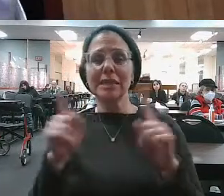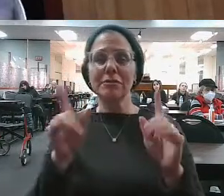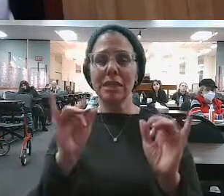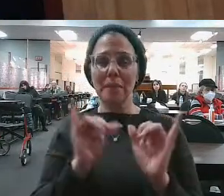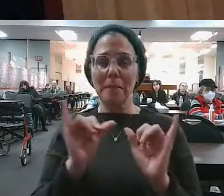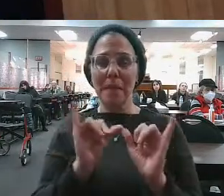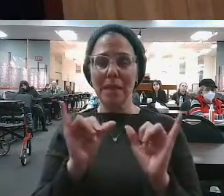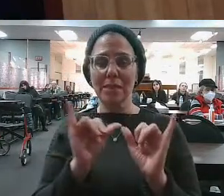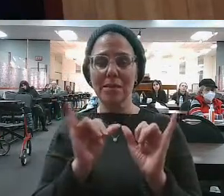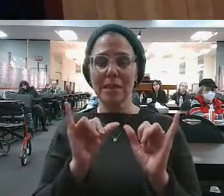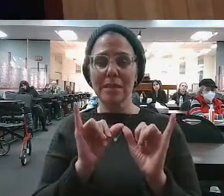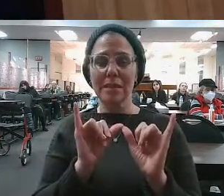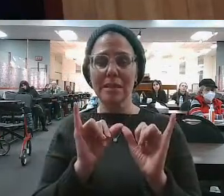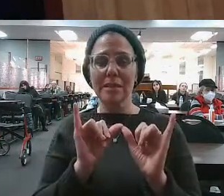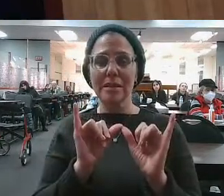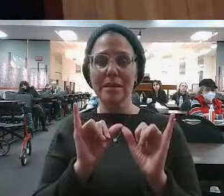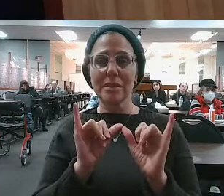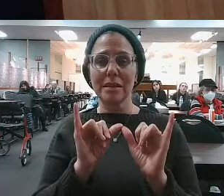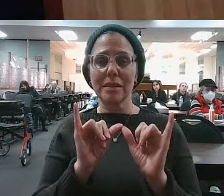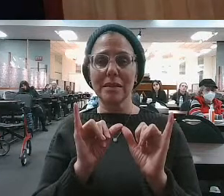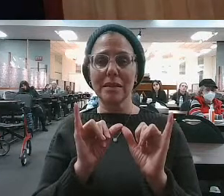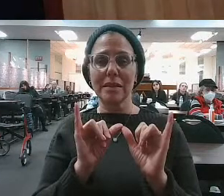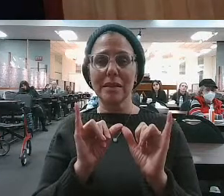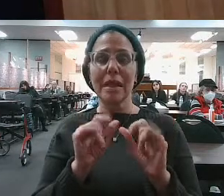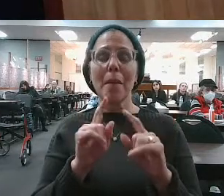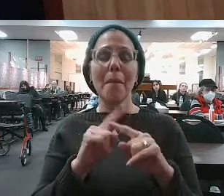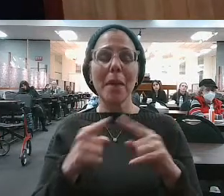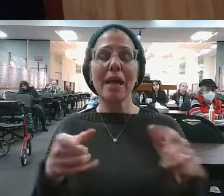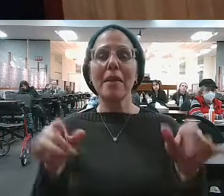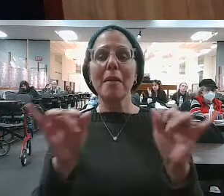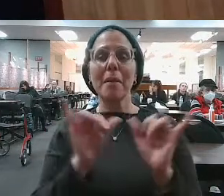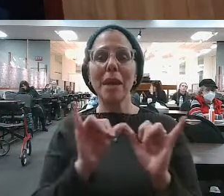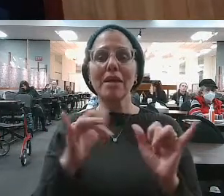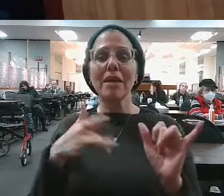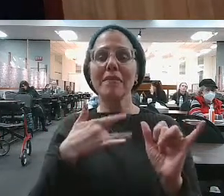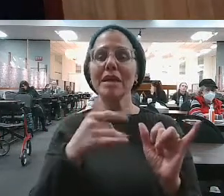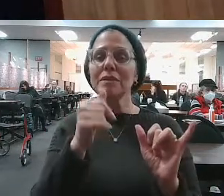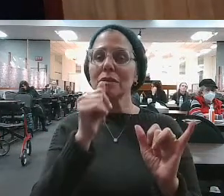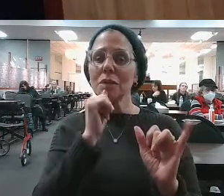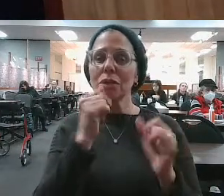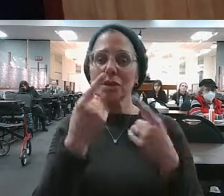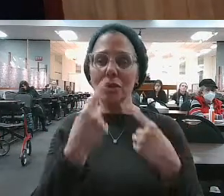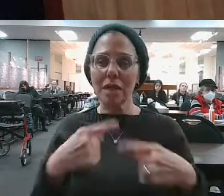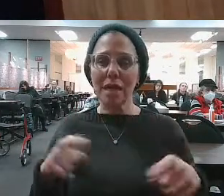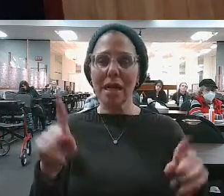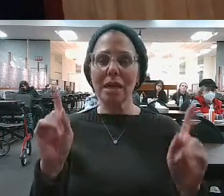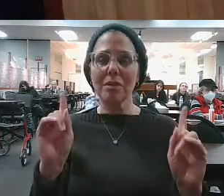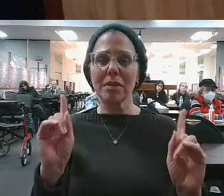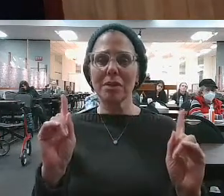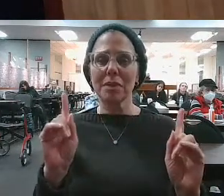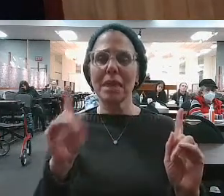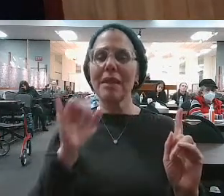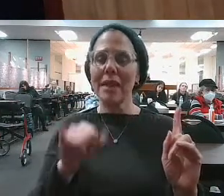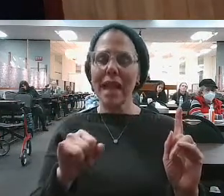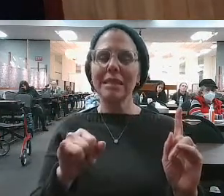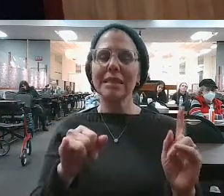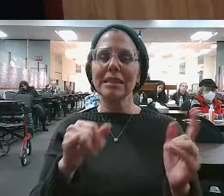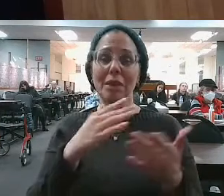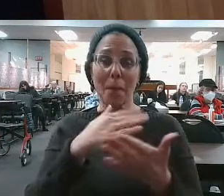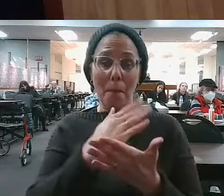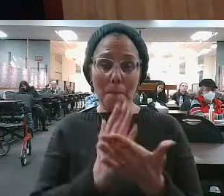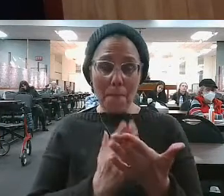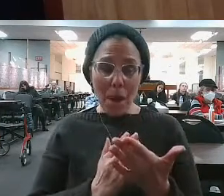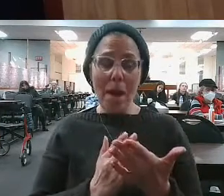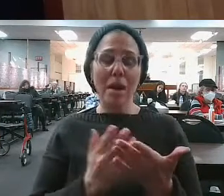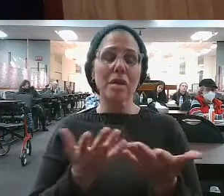success, but often those metrics are in terms of things that we accomplished. And personal accomplishments are absolutely part